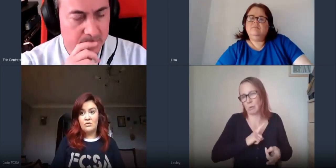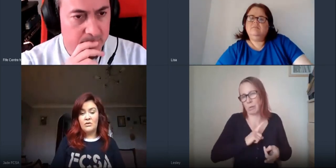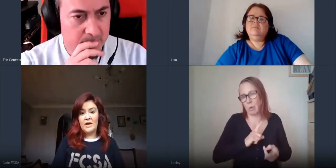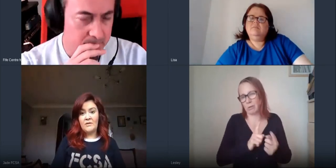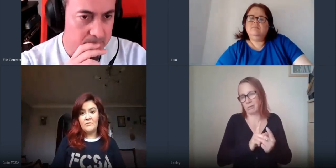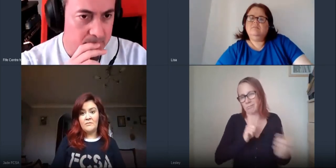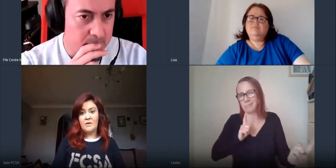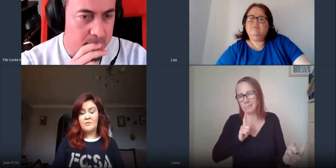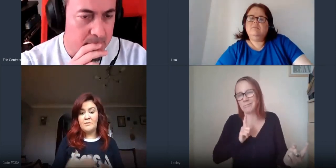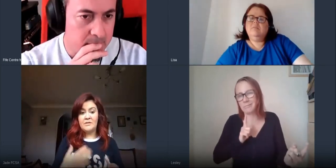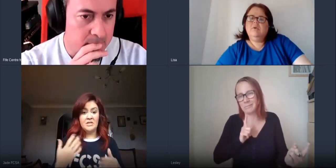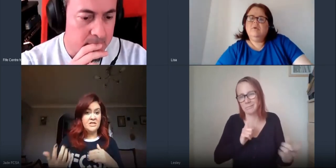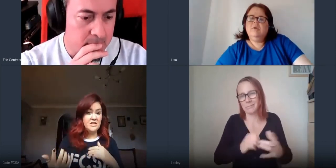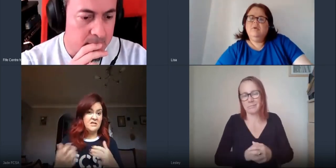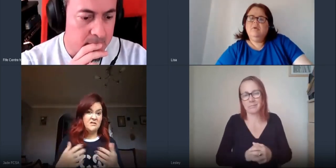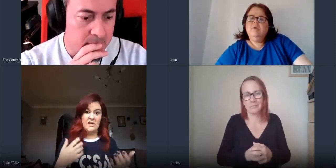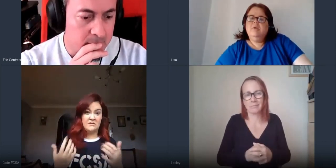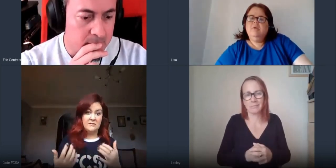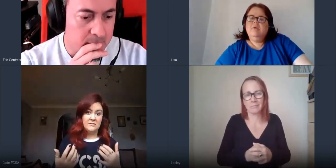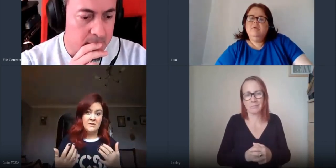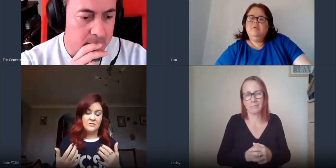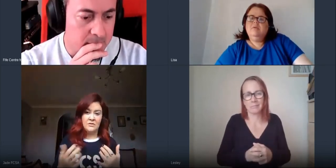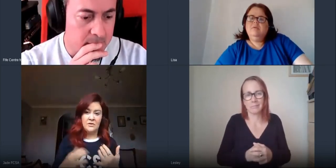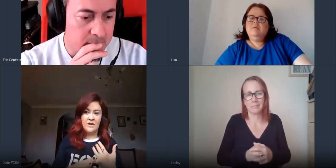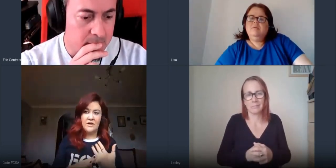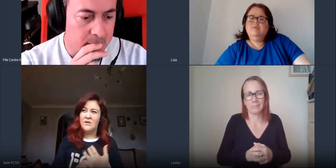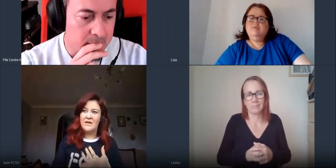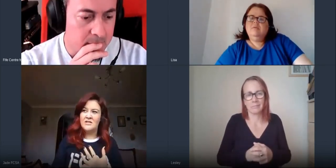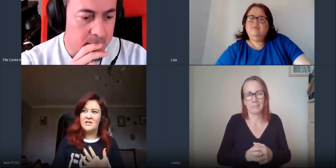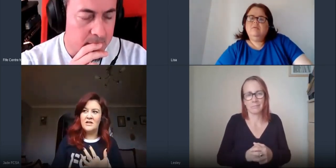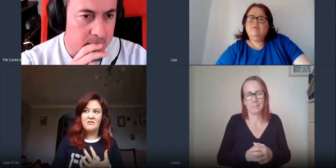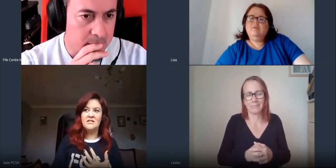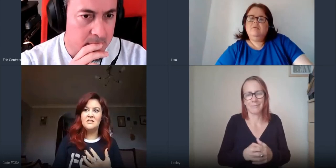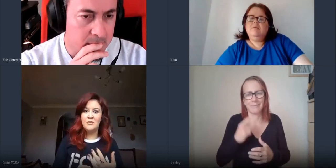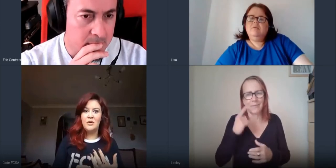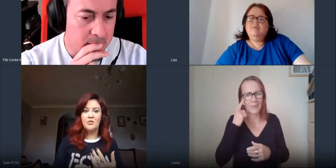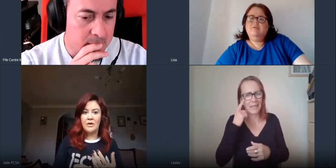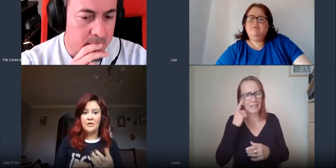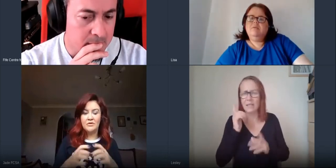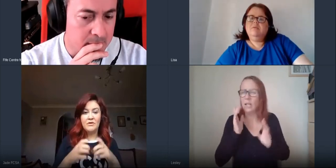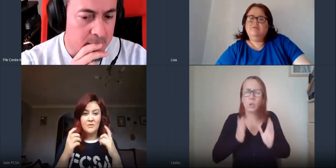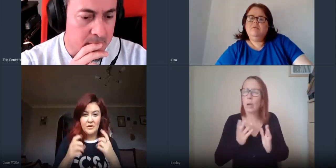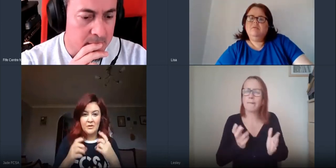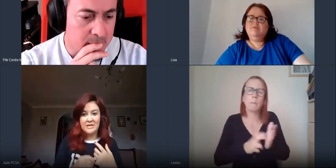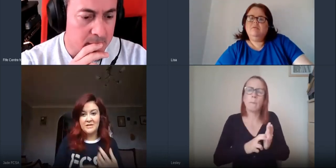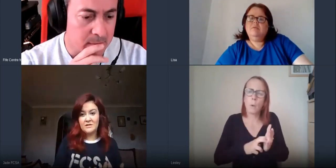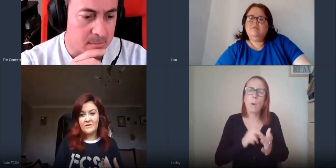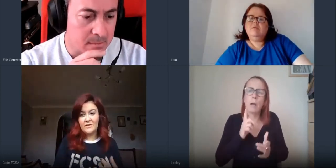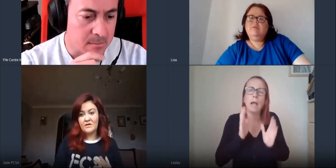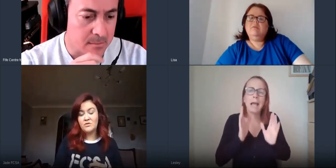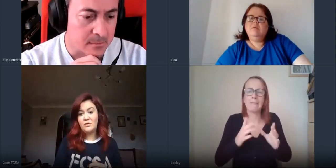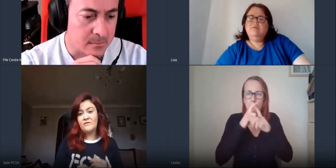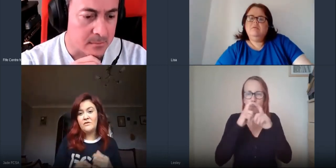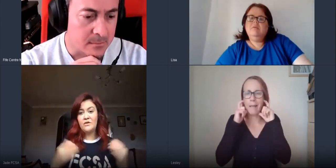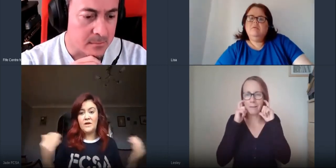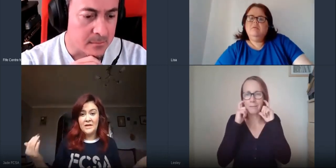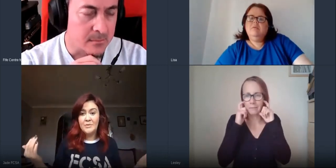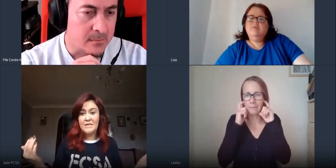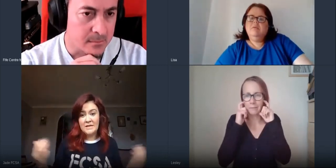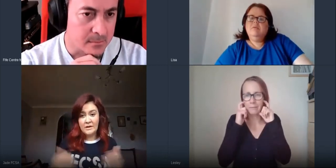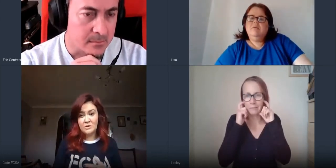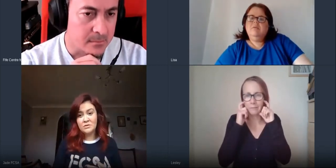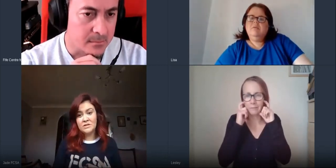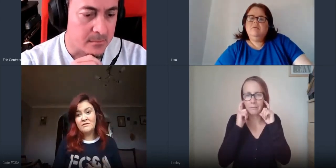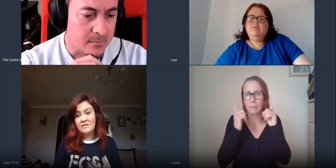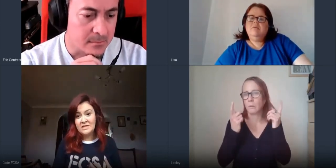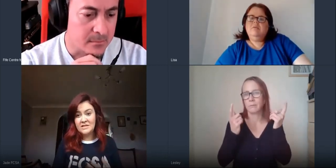um i would maybe suggest like i don't know if you i don't actually think you need to book but you do have to wear your mask and stuff in there so if you're in a busy